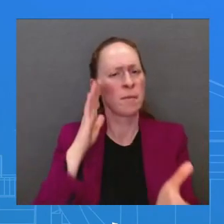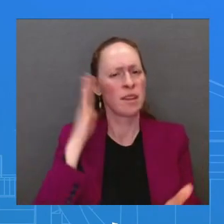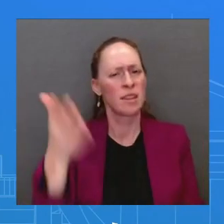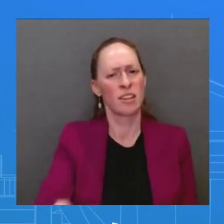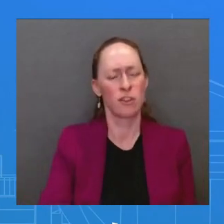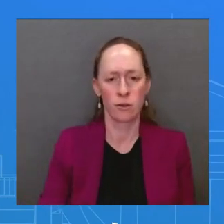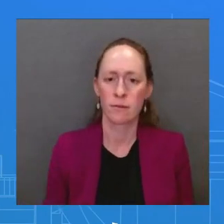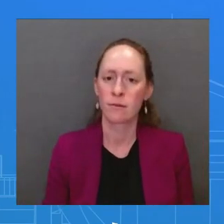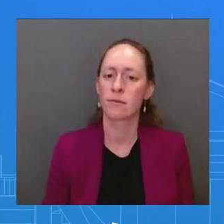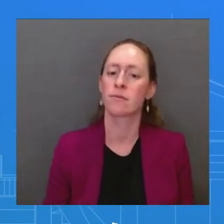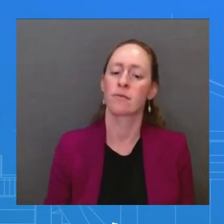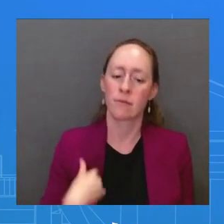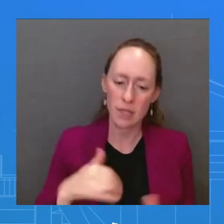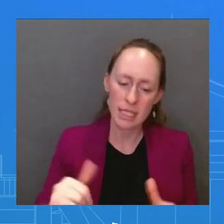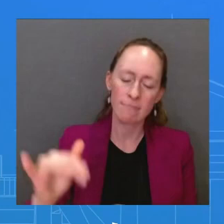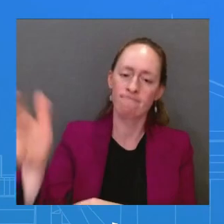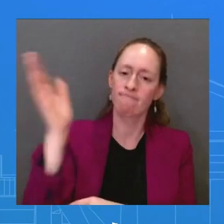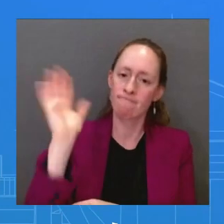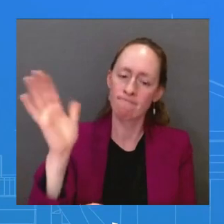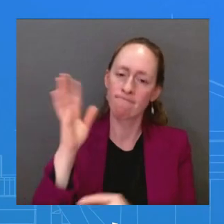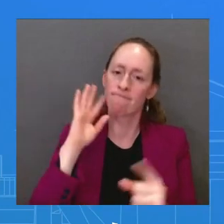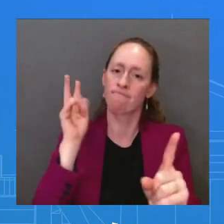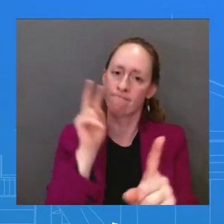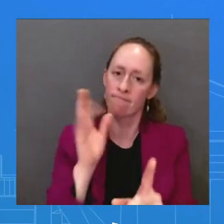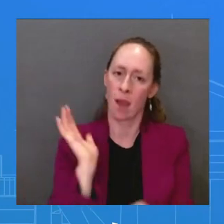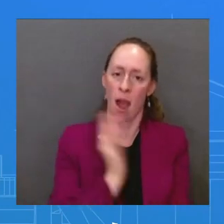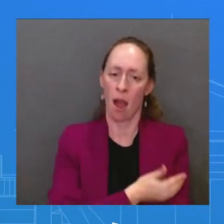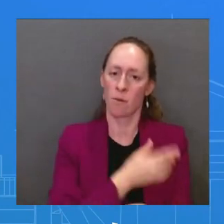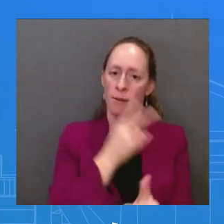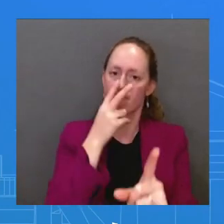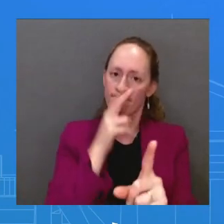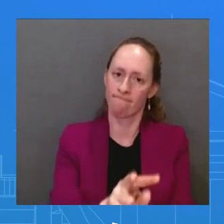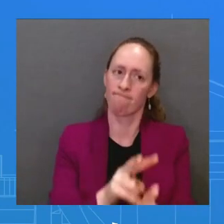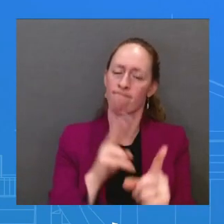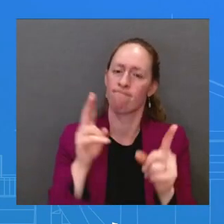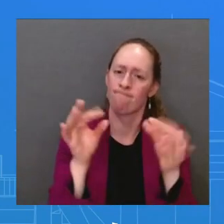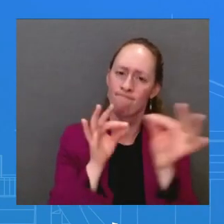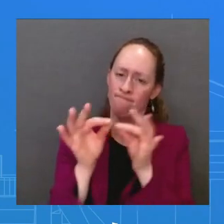importantly, we'll also put on the table the fact that we are asking the Congress